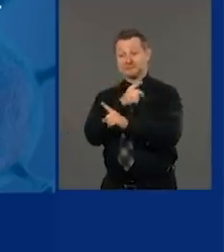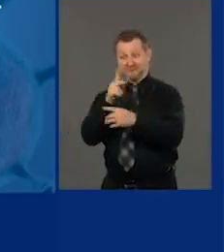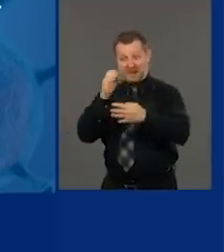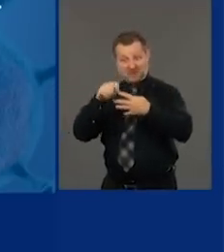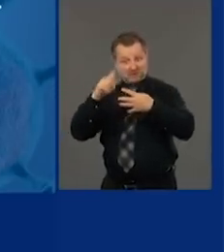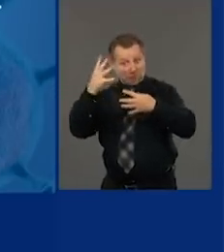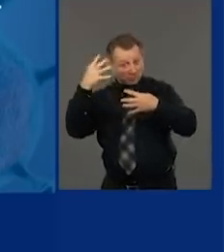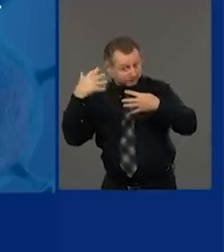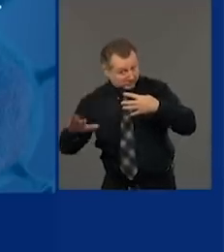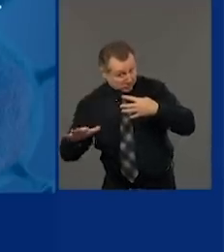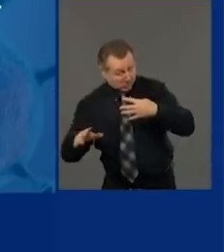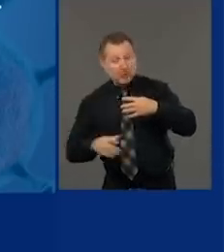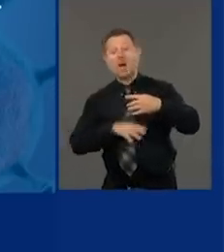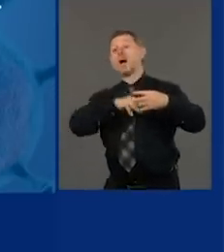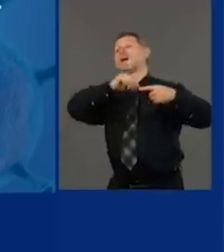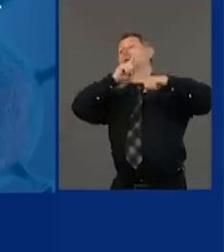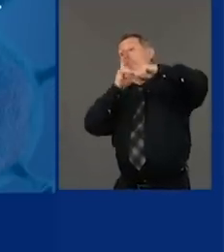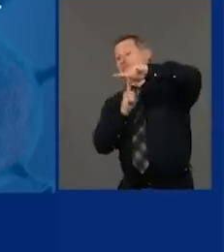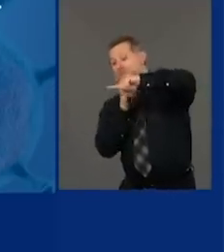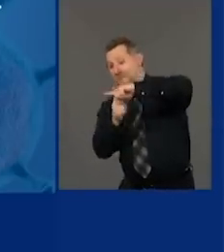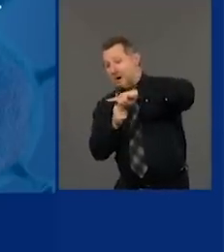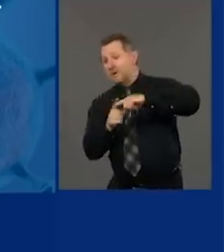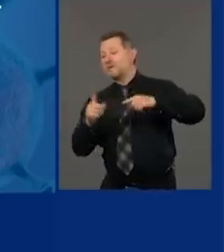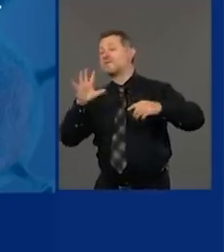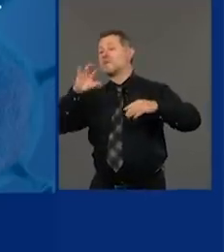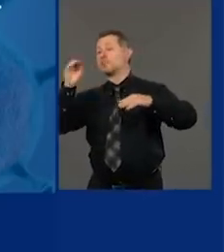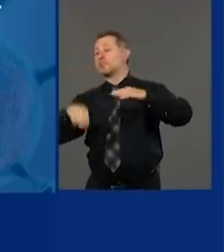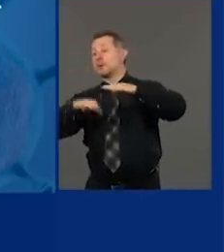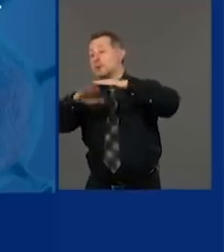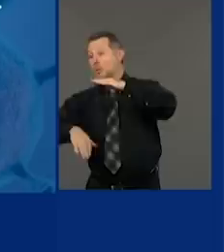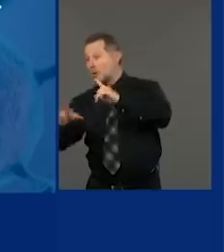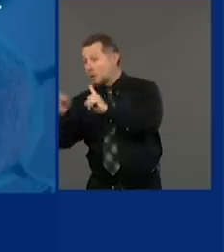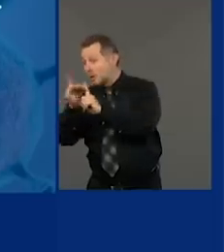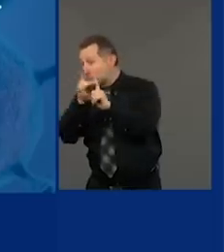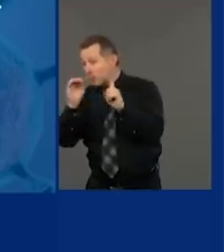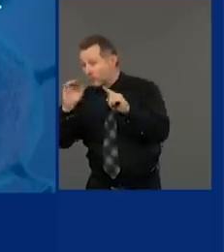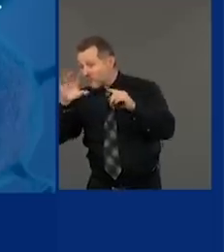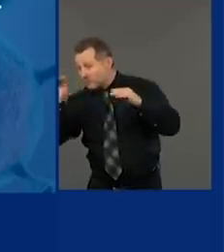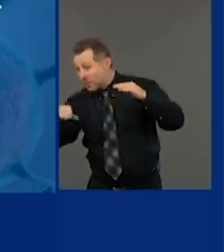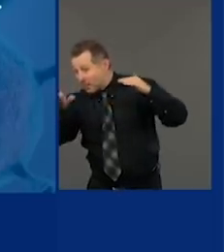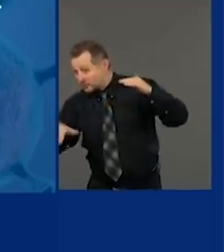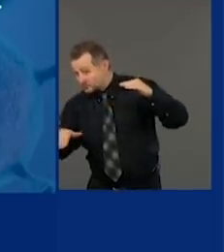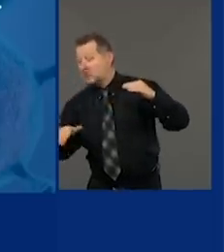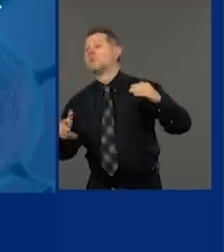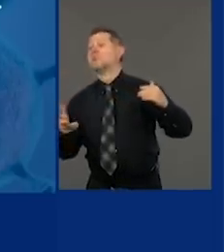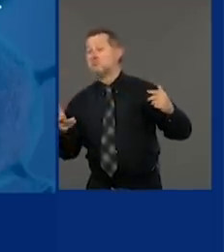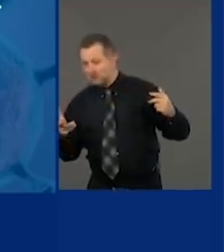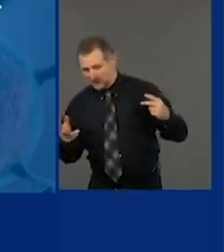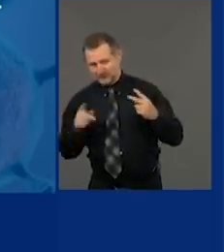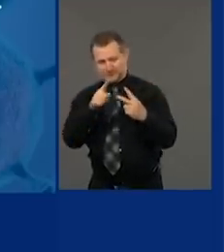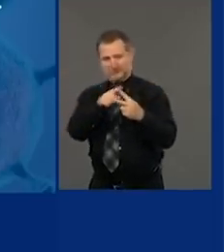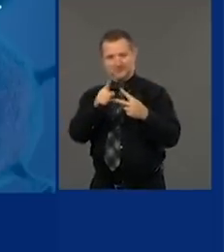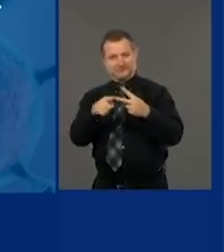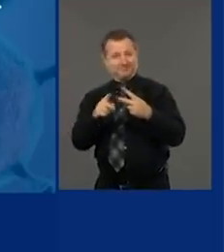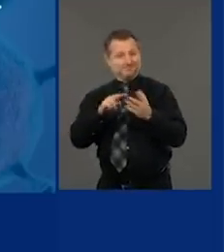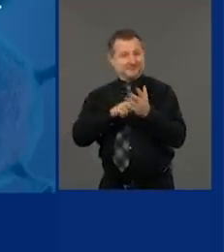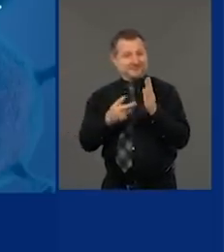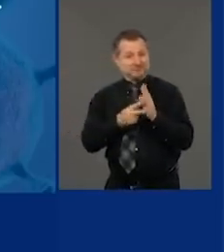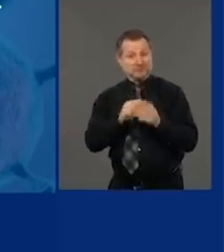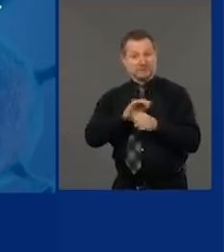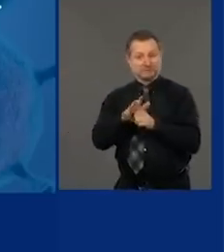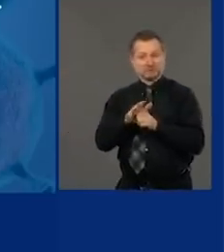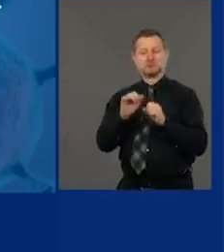under 5% infection rate. That means the virus is under control.